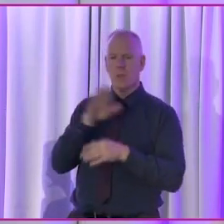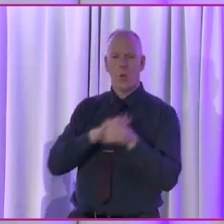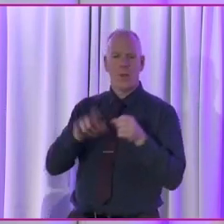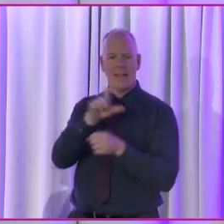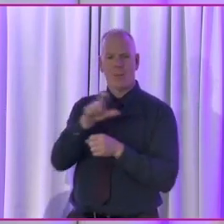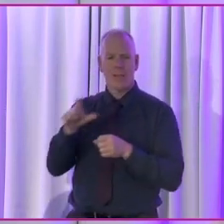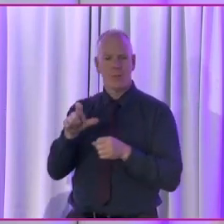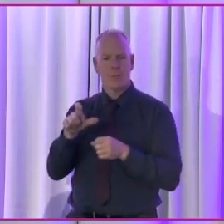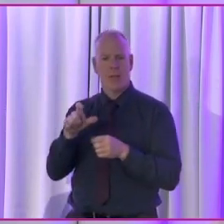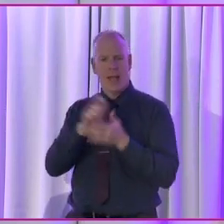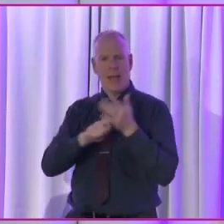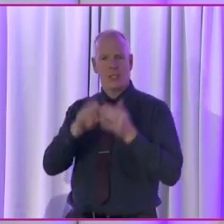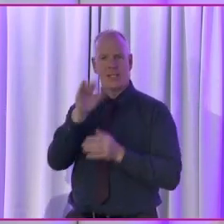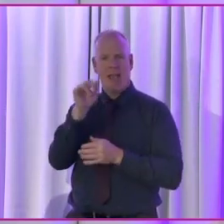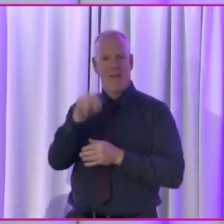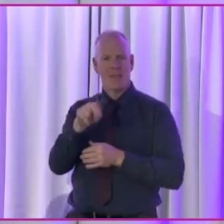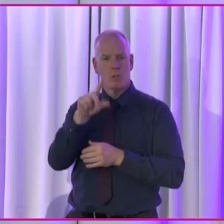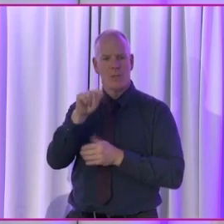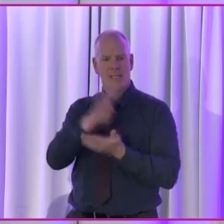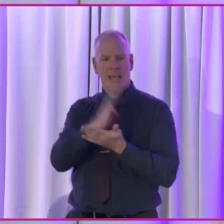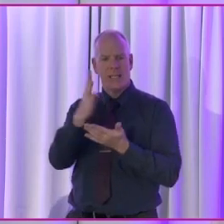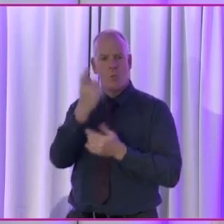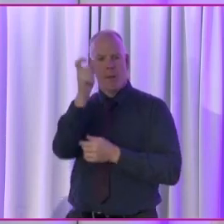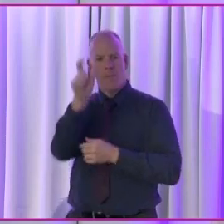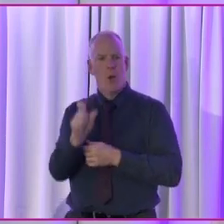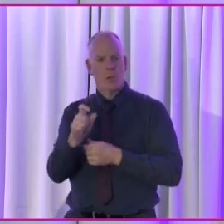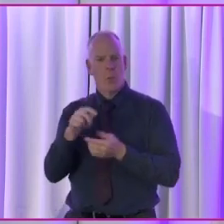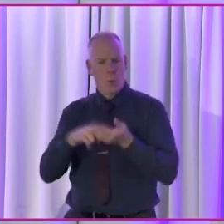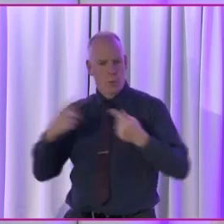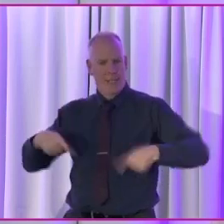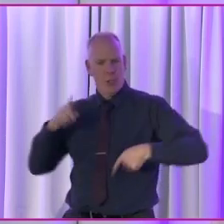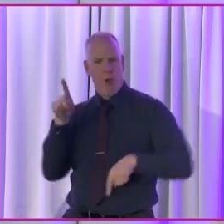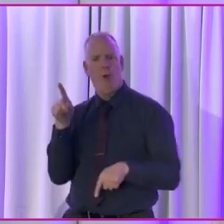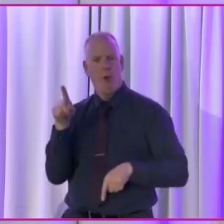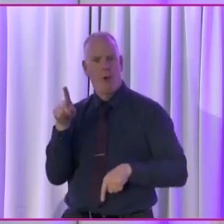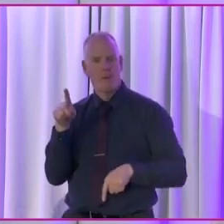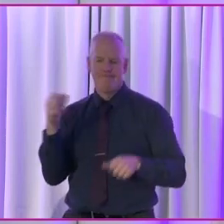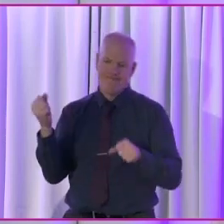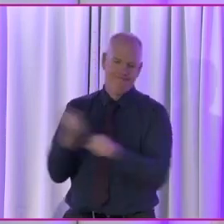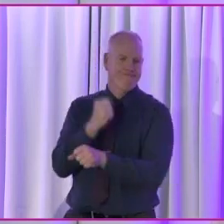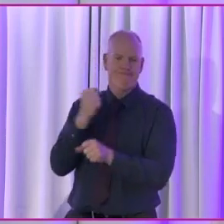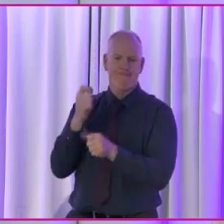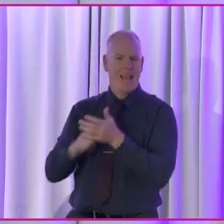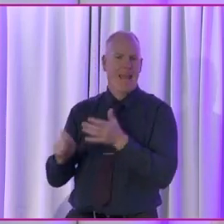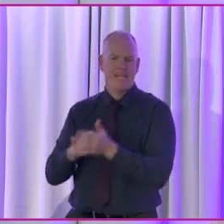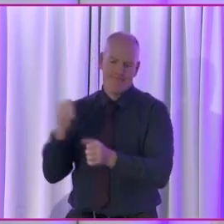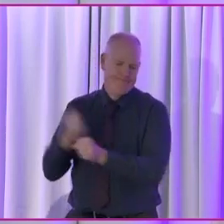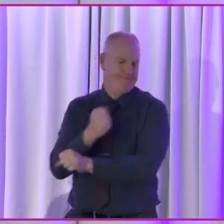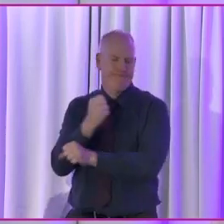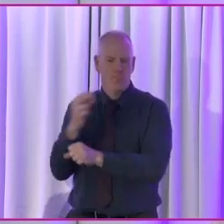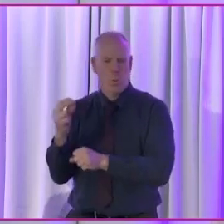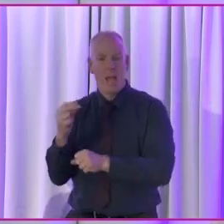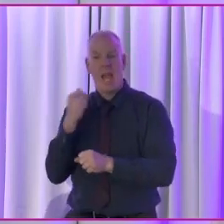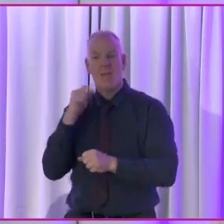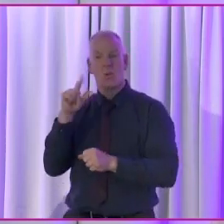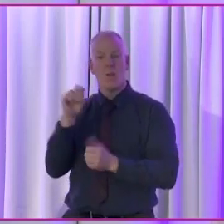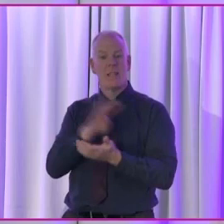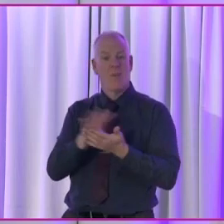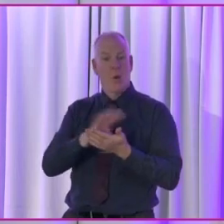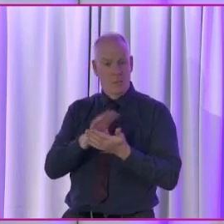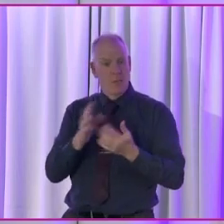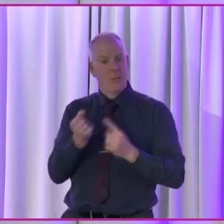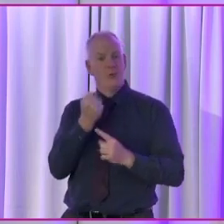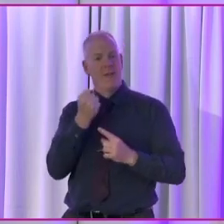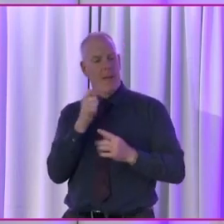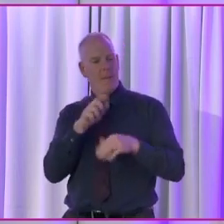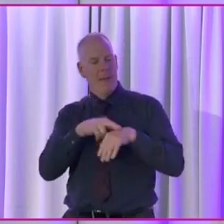in County Cavanagh in 2019, one of our candidates was a wheelchair user. And unfortunately, she didn't get elected. I think if it had been 2014, she probably would.